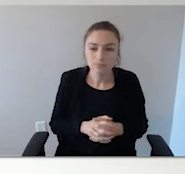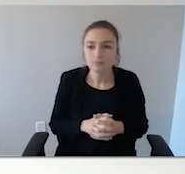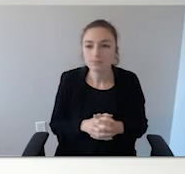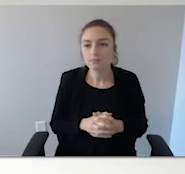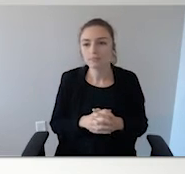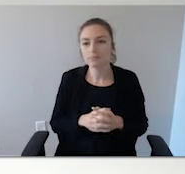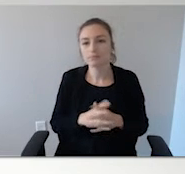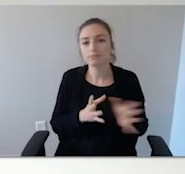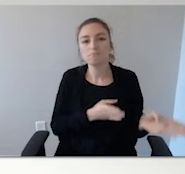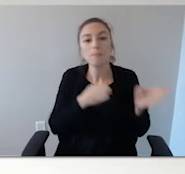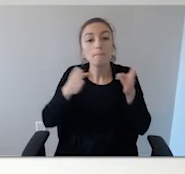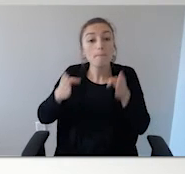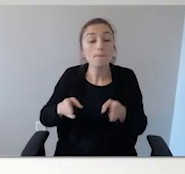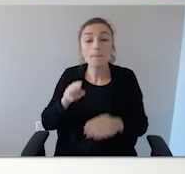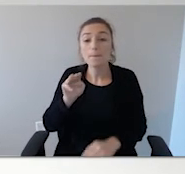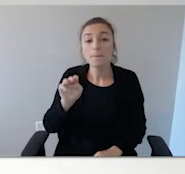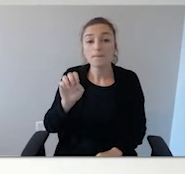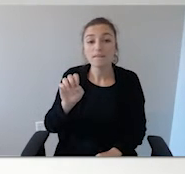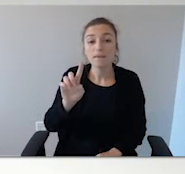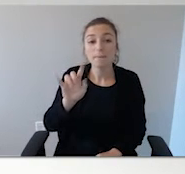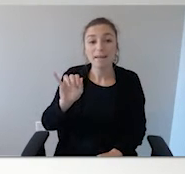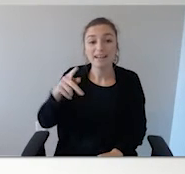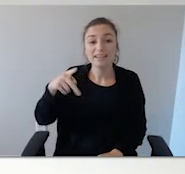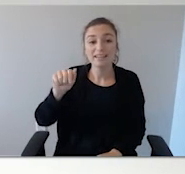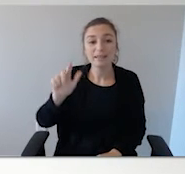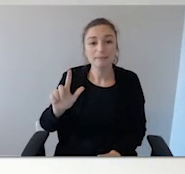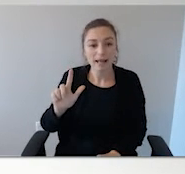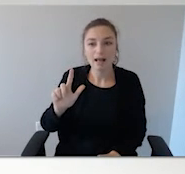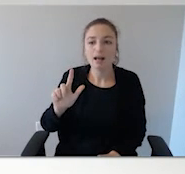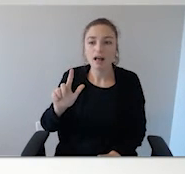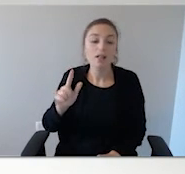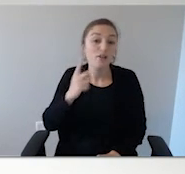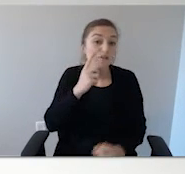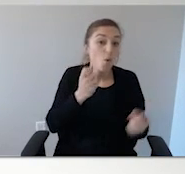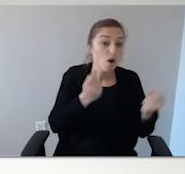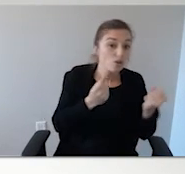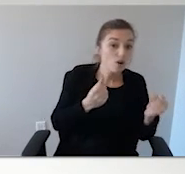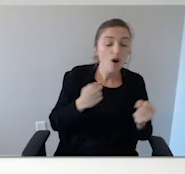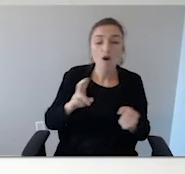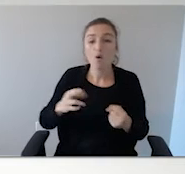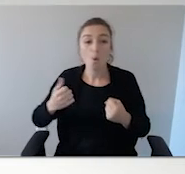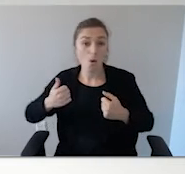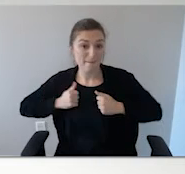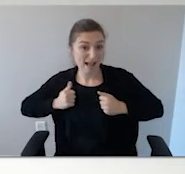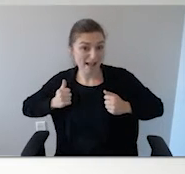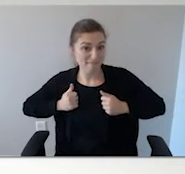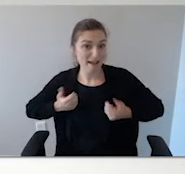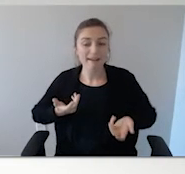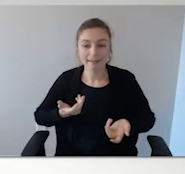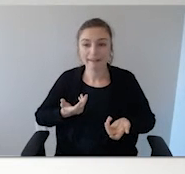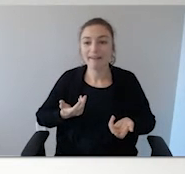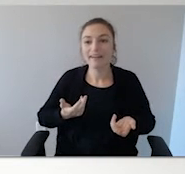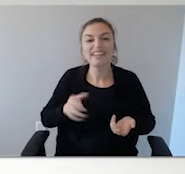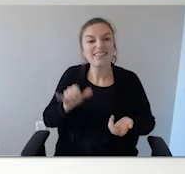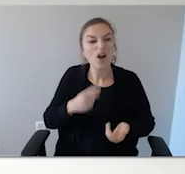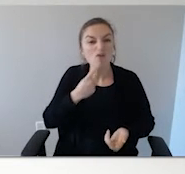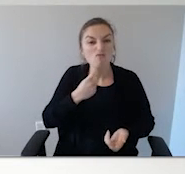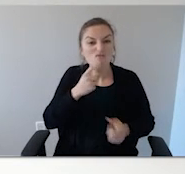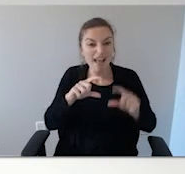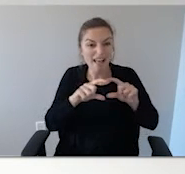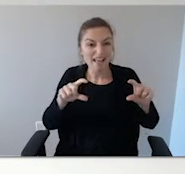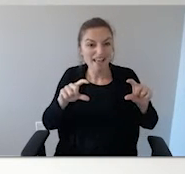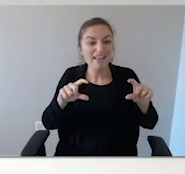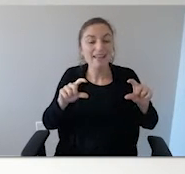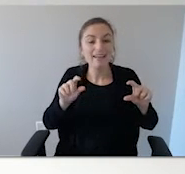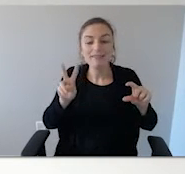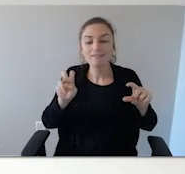Medipal. Something for the car, or you could attach it to their backpack. This has got Velcro. The red strip there is Velcro. So you can fold it